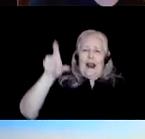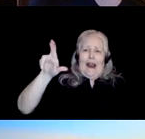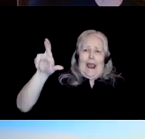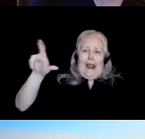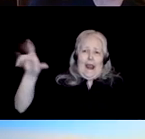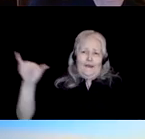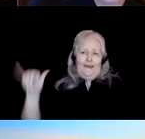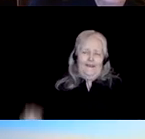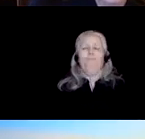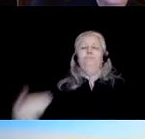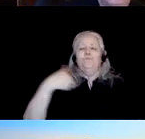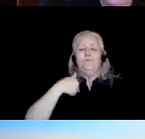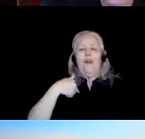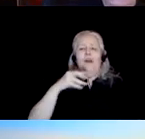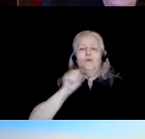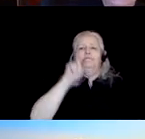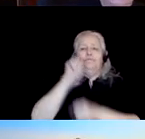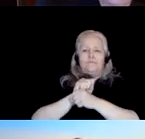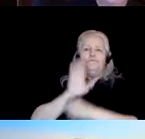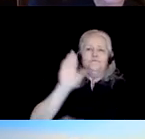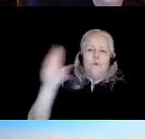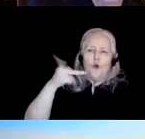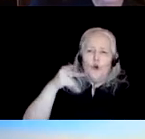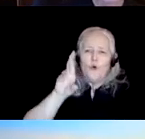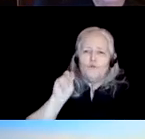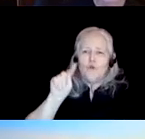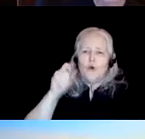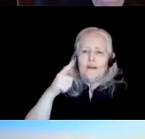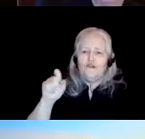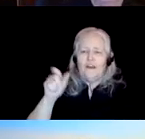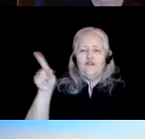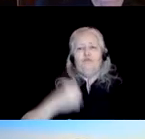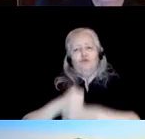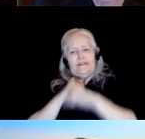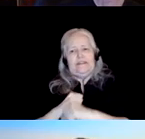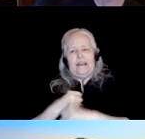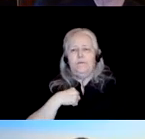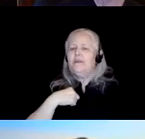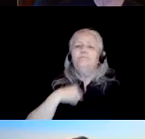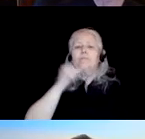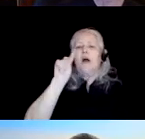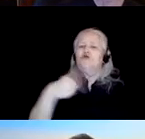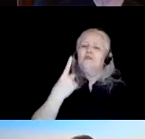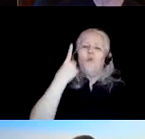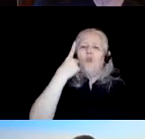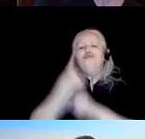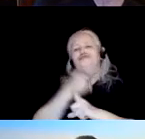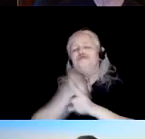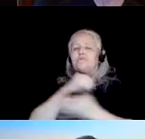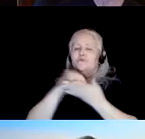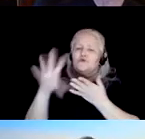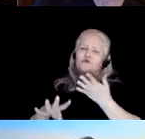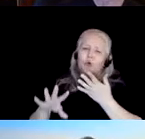was her protege in the literal sense, protected by her, not just one of her students, who has tried to follow in her footsteps